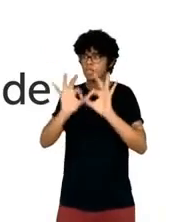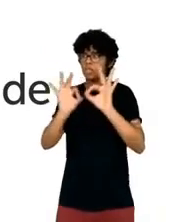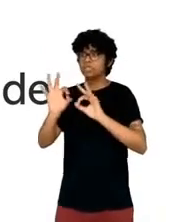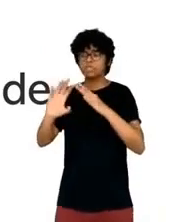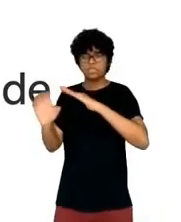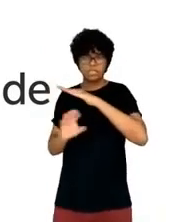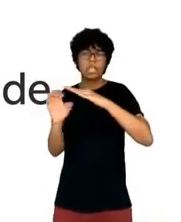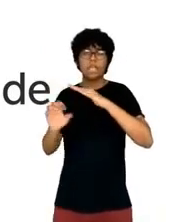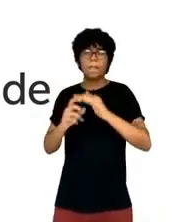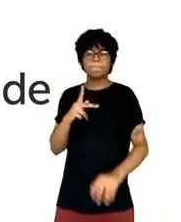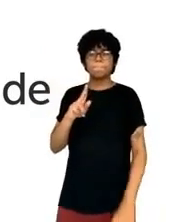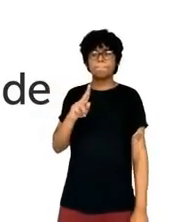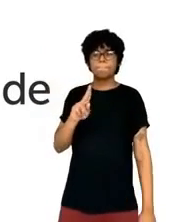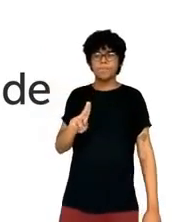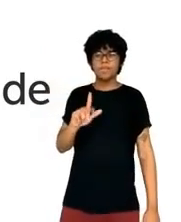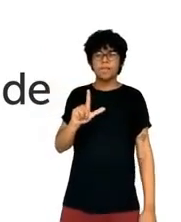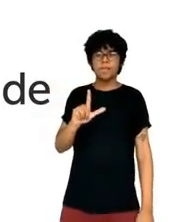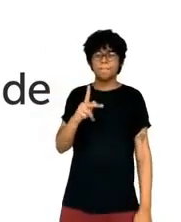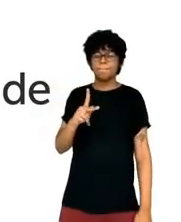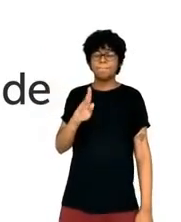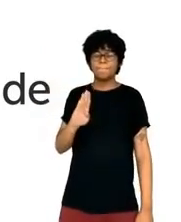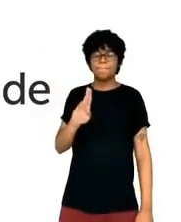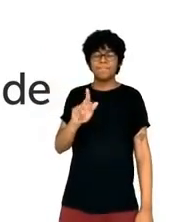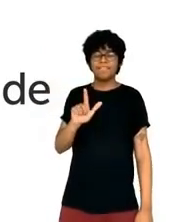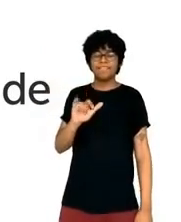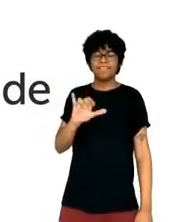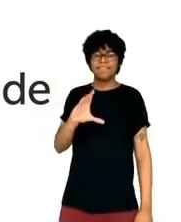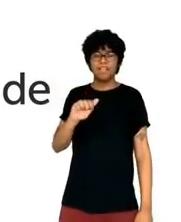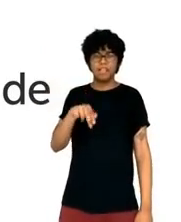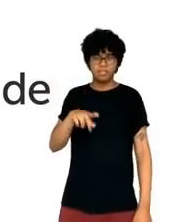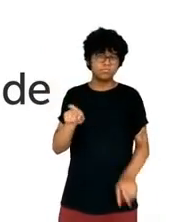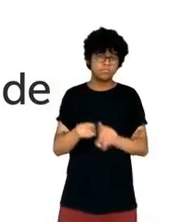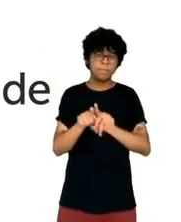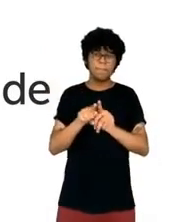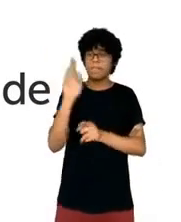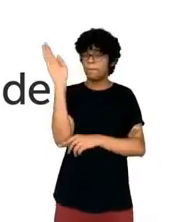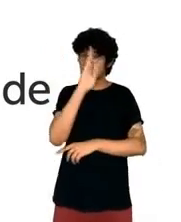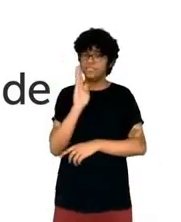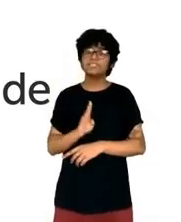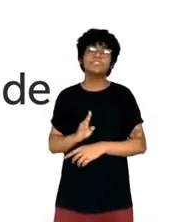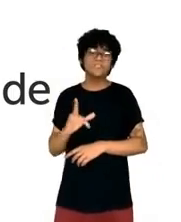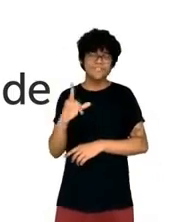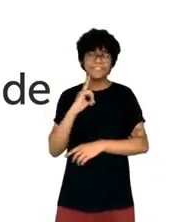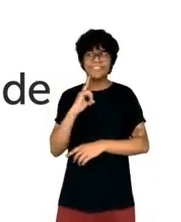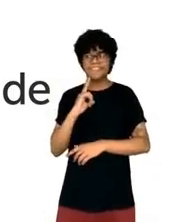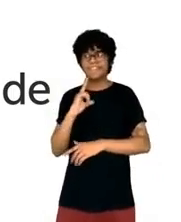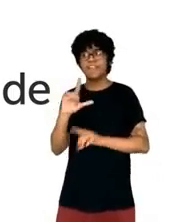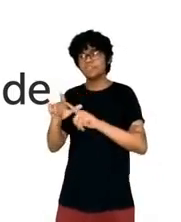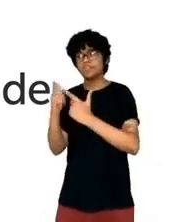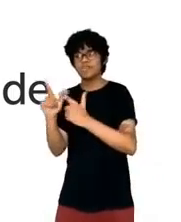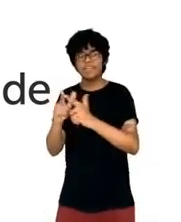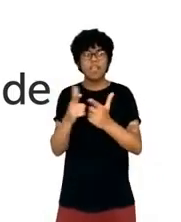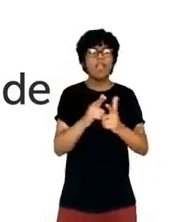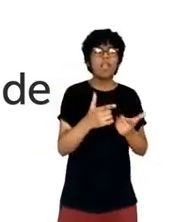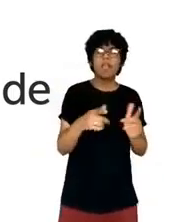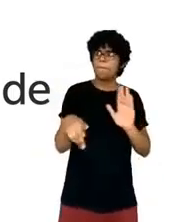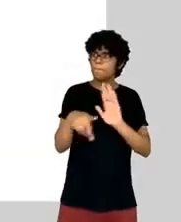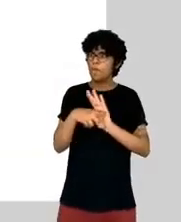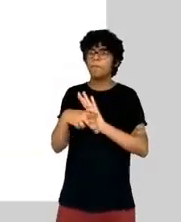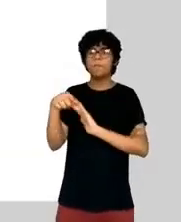when national publishers came together to ensure that accurate COVID data continued to be available to the public throughout the pandemic.